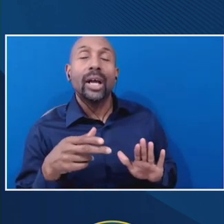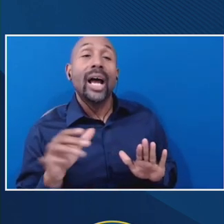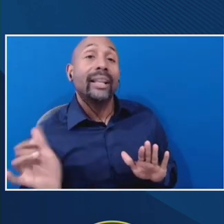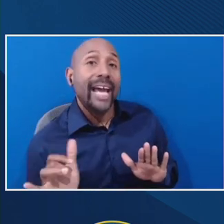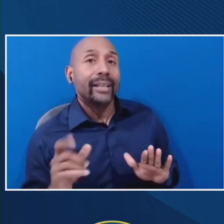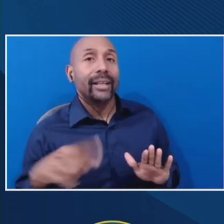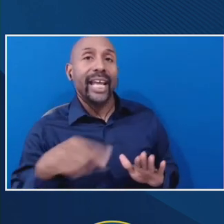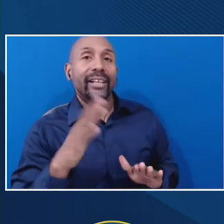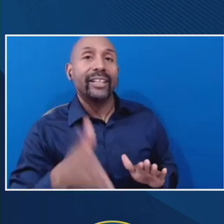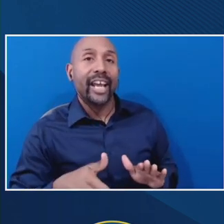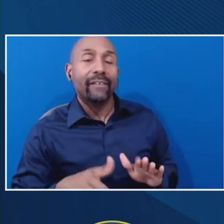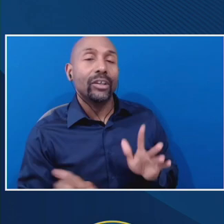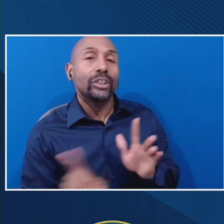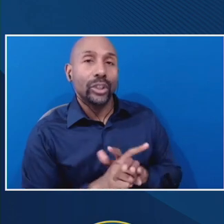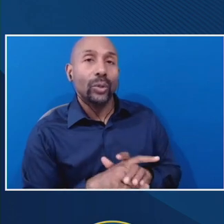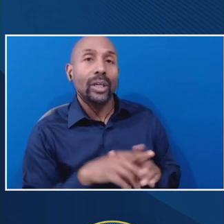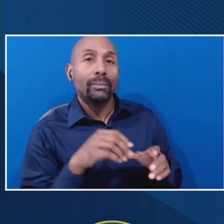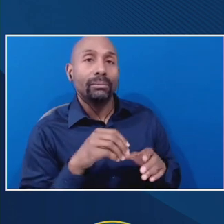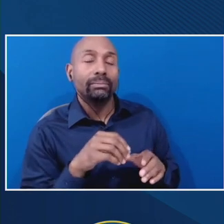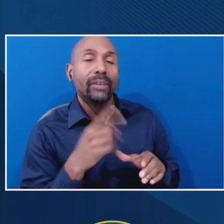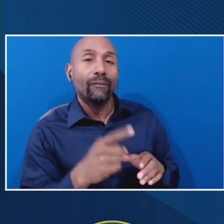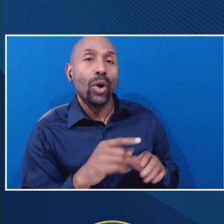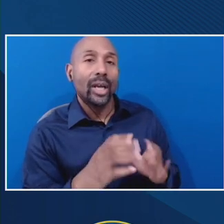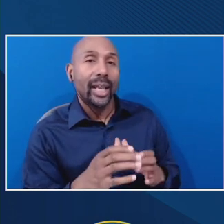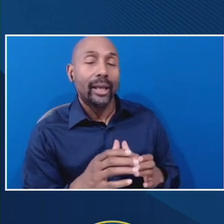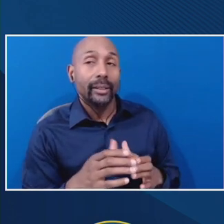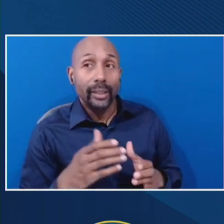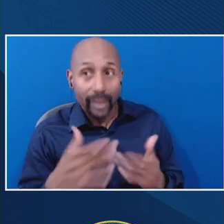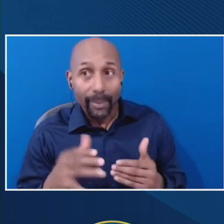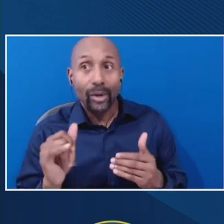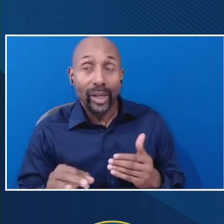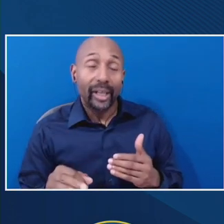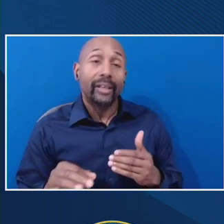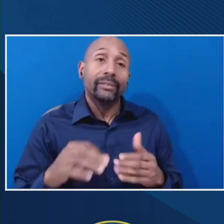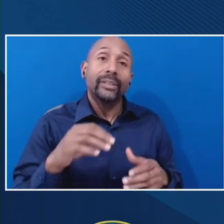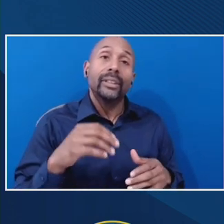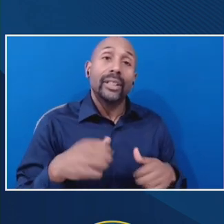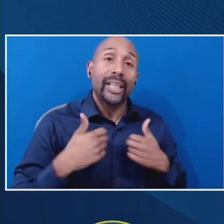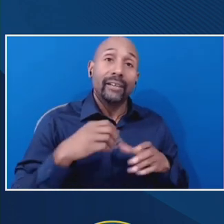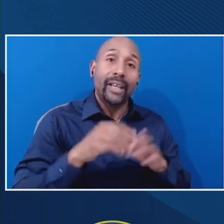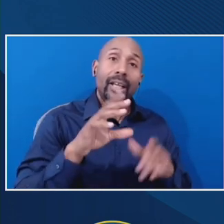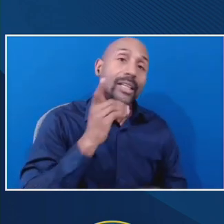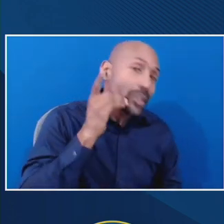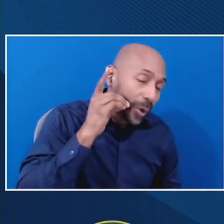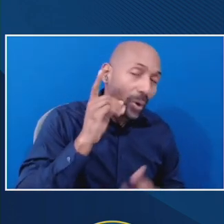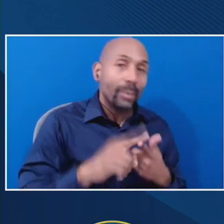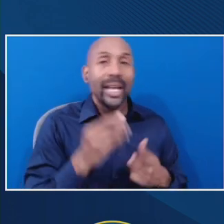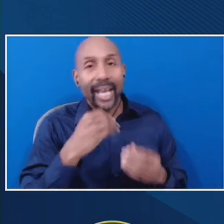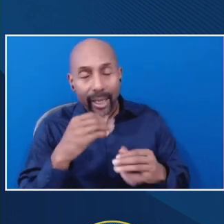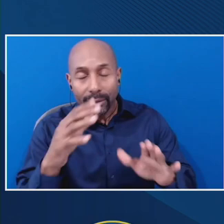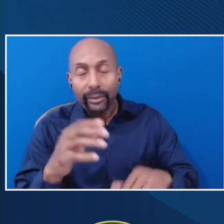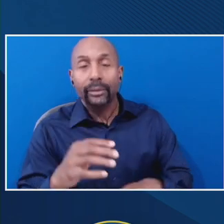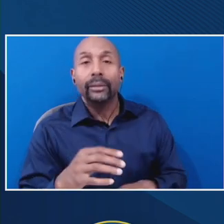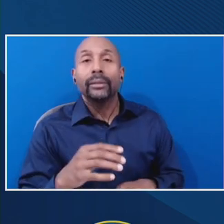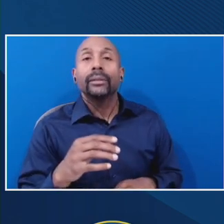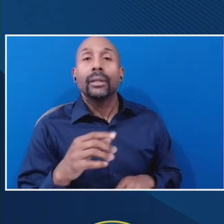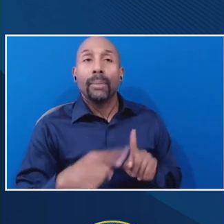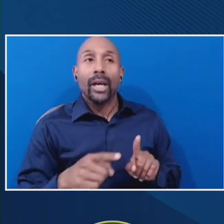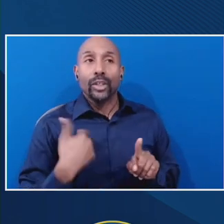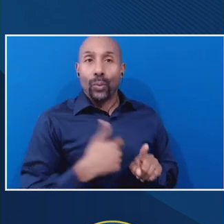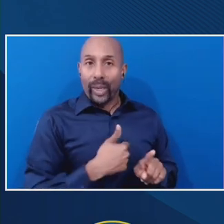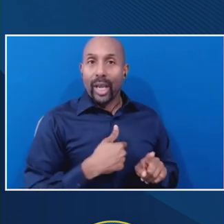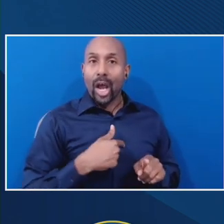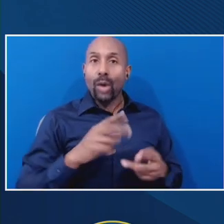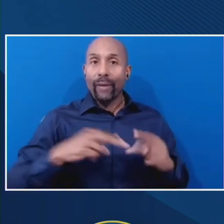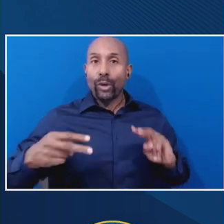lived in the dorms, ate the mail plants. If we comply with the requirements of treating them as if they never began reversing all the